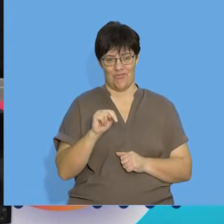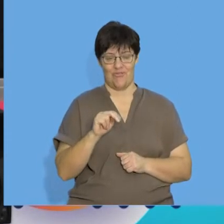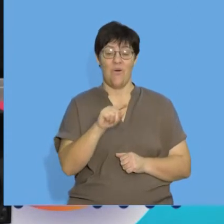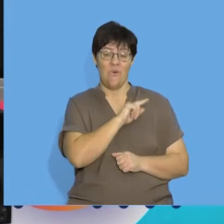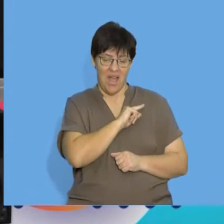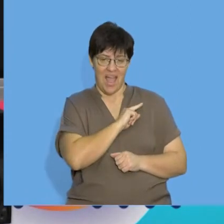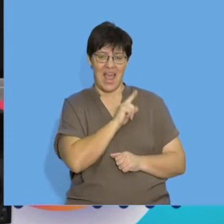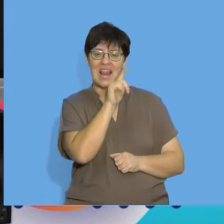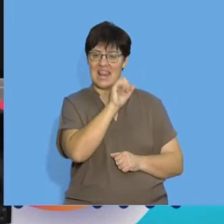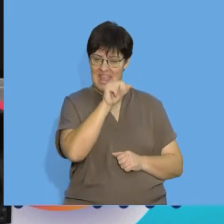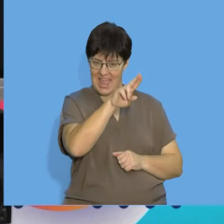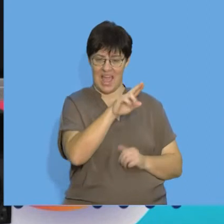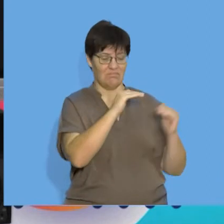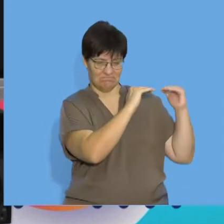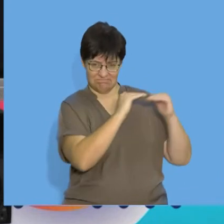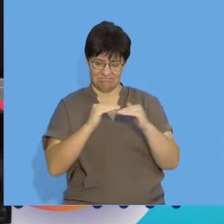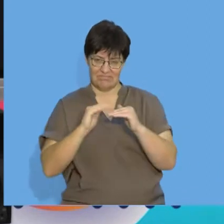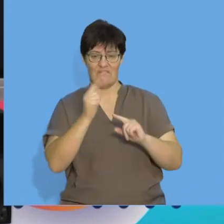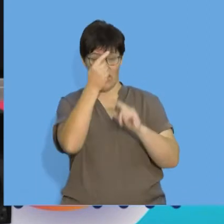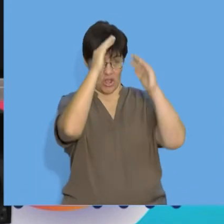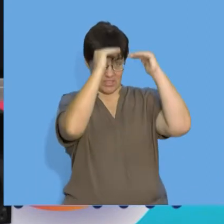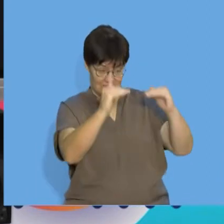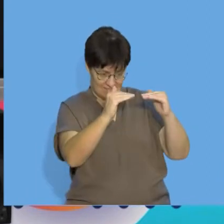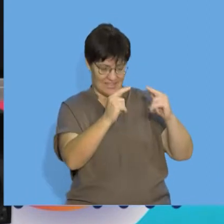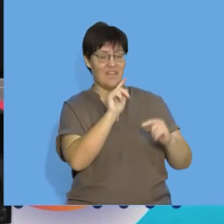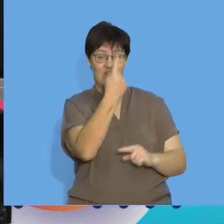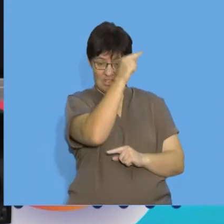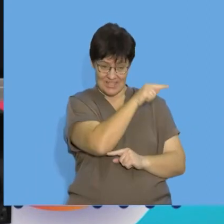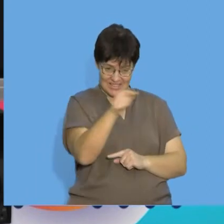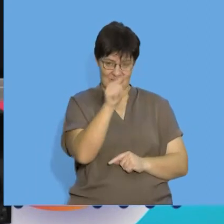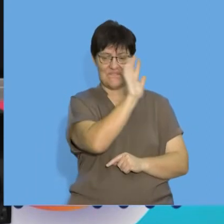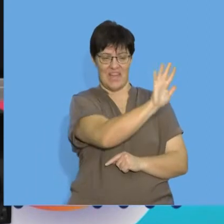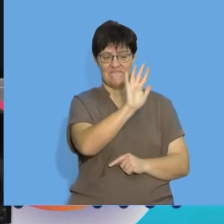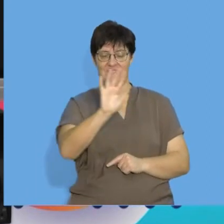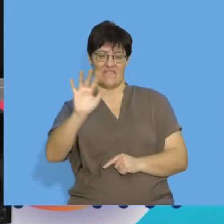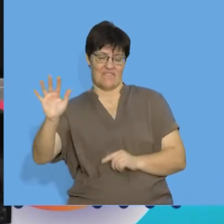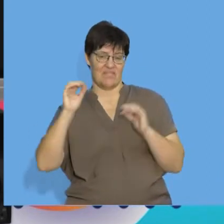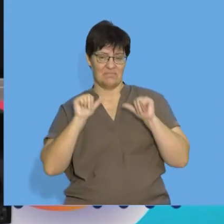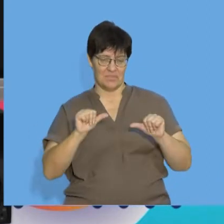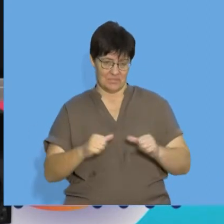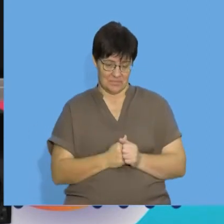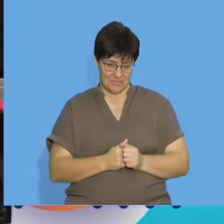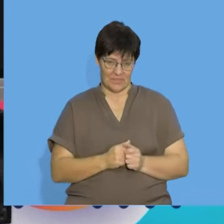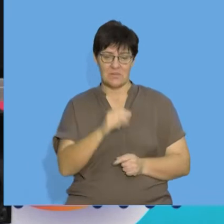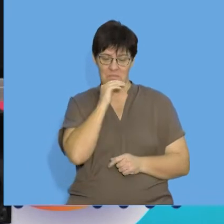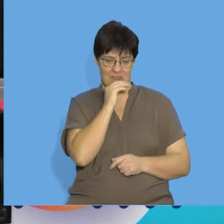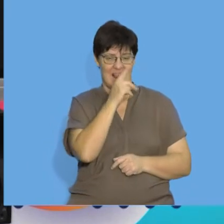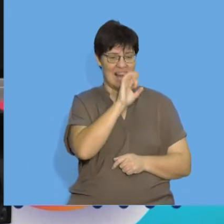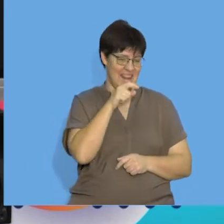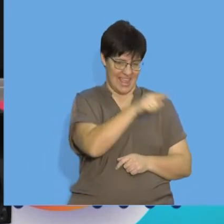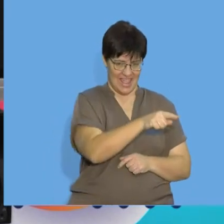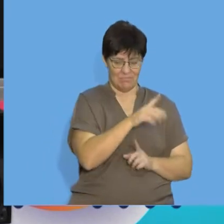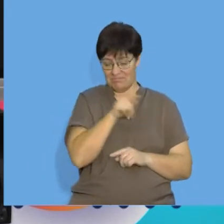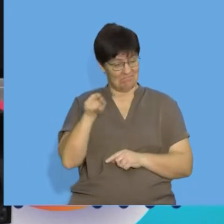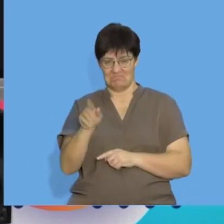be saying no because that has a common difference or common first difference of 5. So, that means